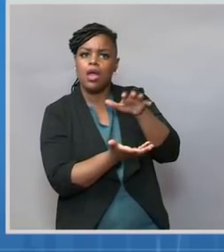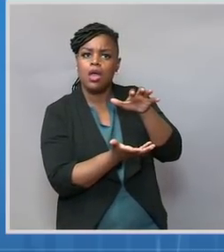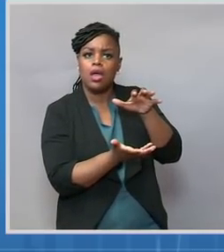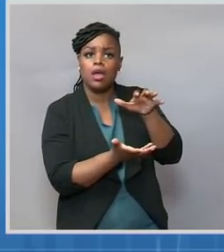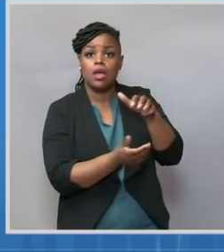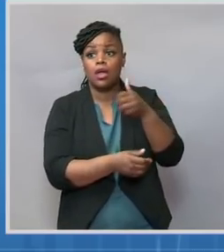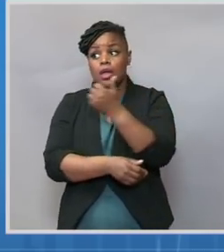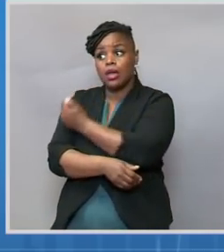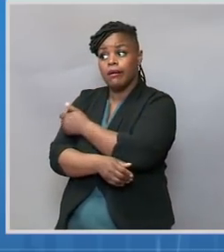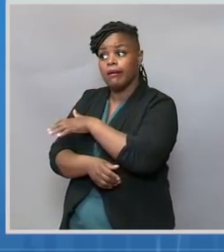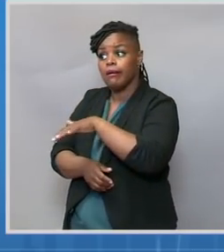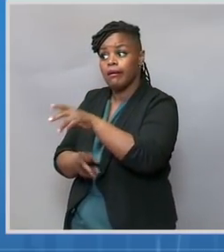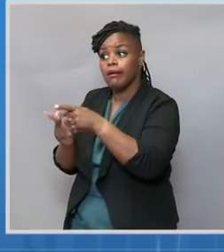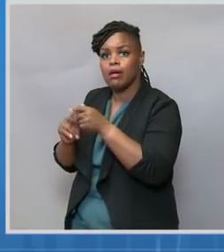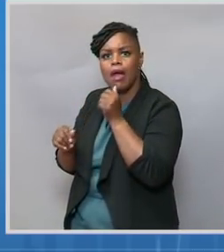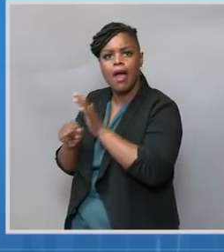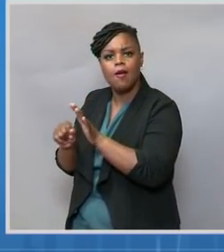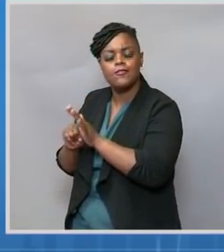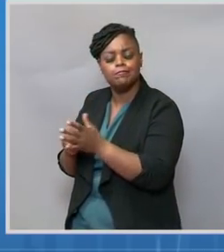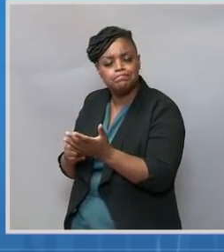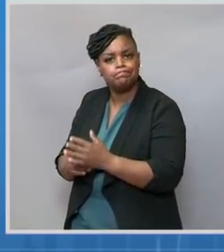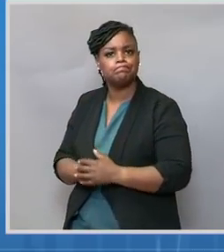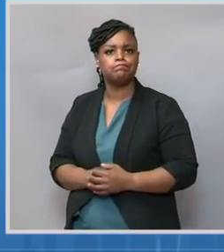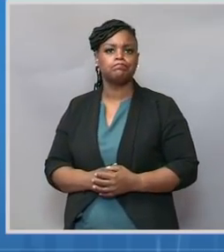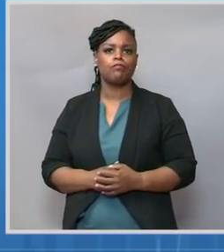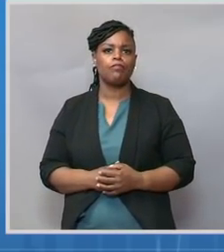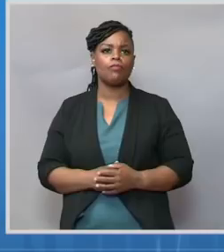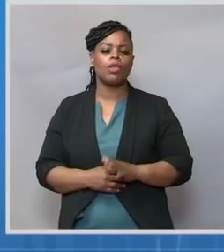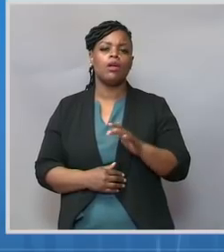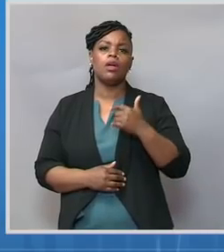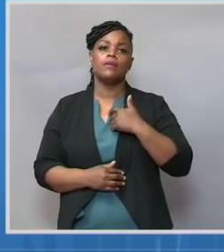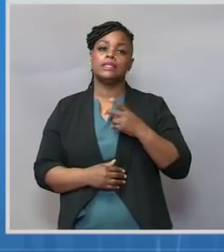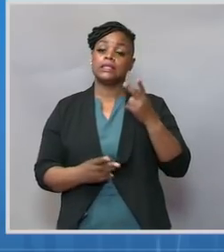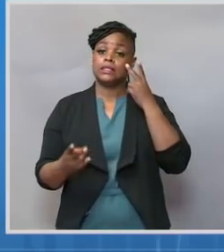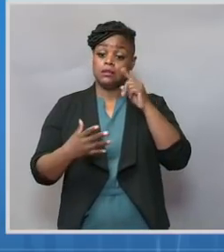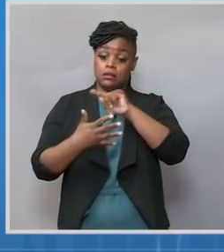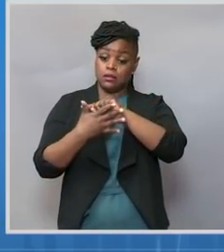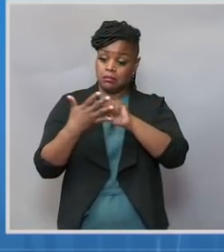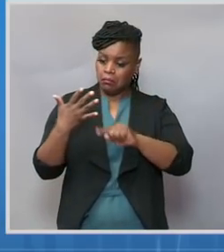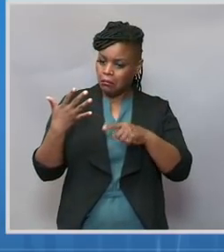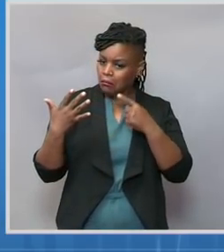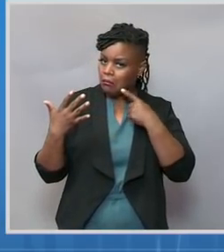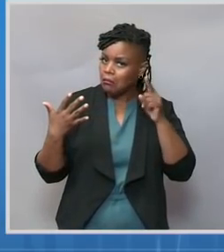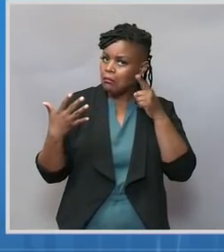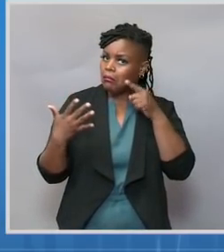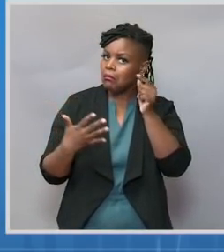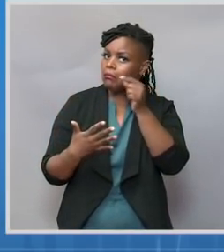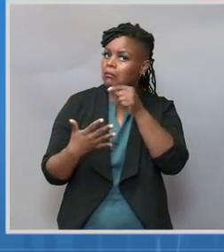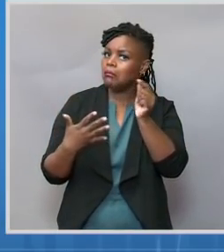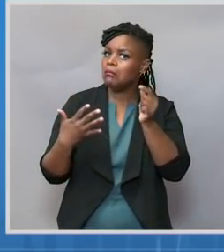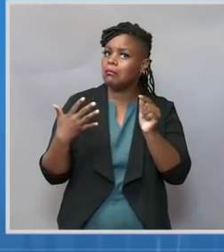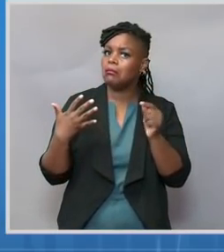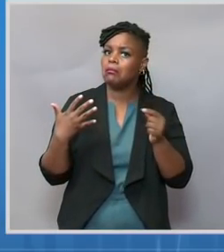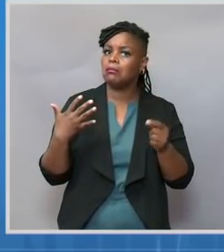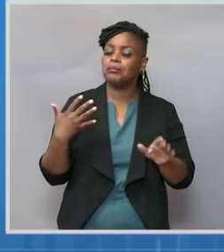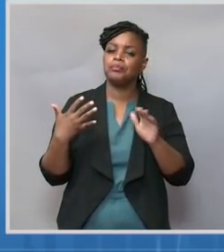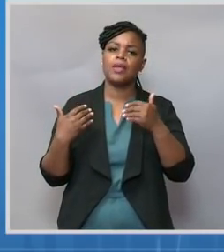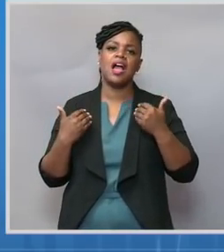We have seen these efforts pay off. We have 75,000 places for Americans to get vaccinated.